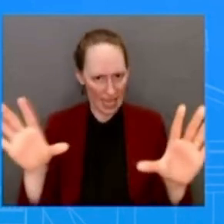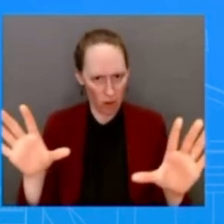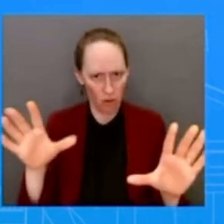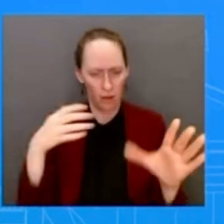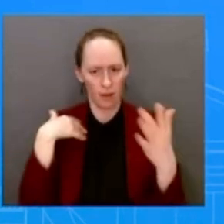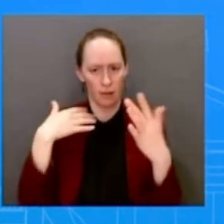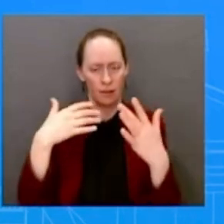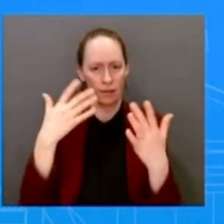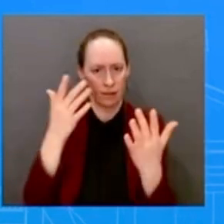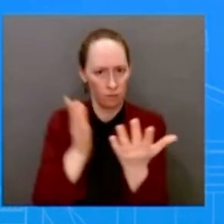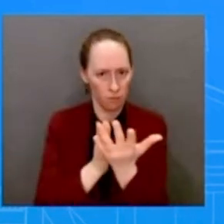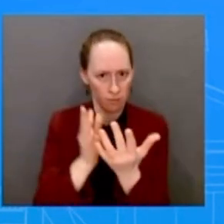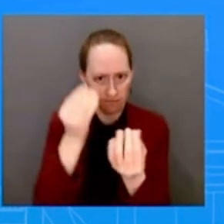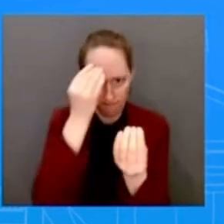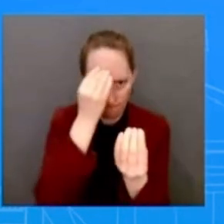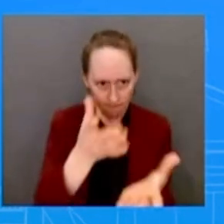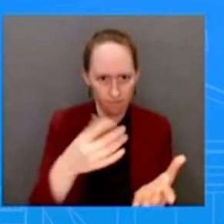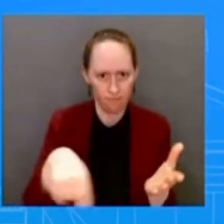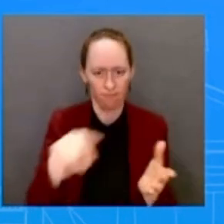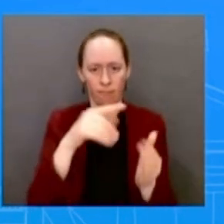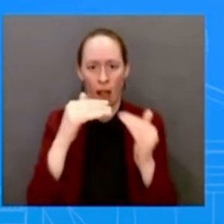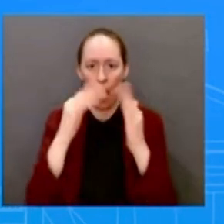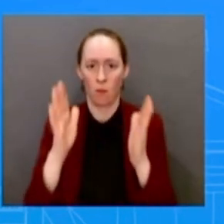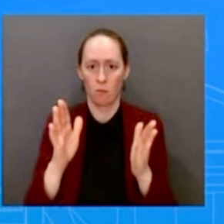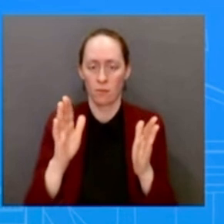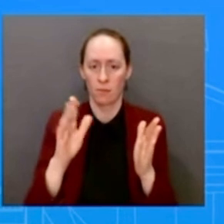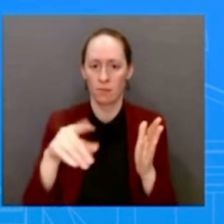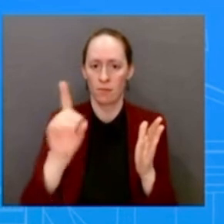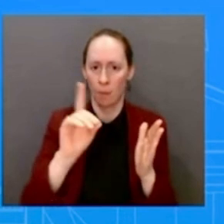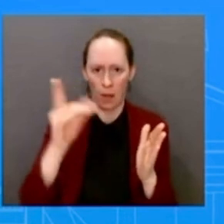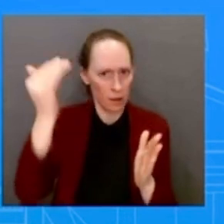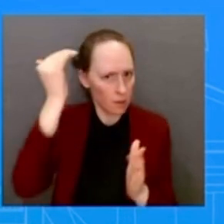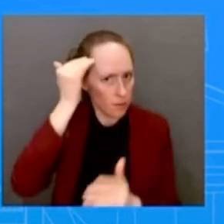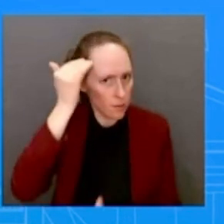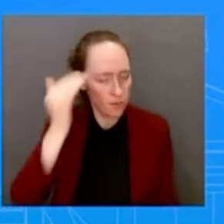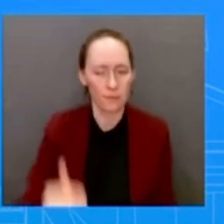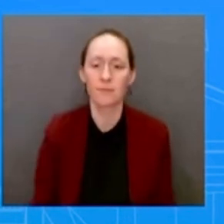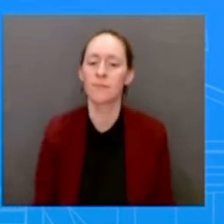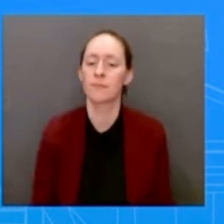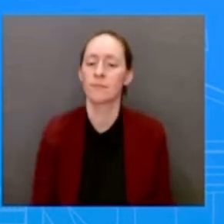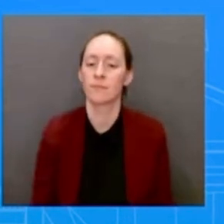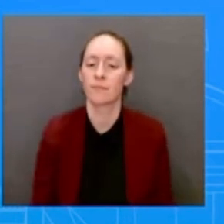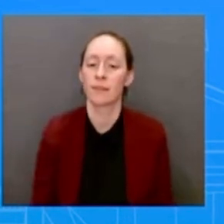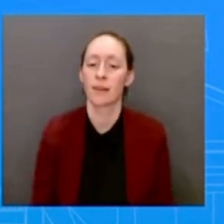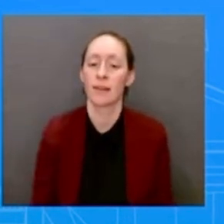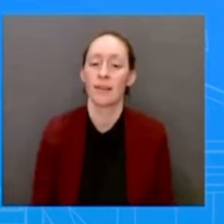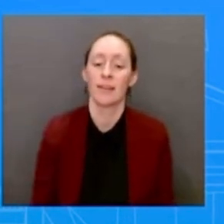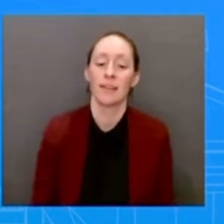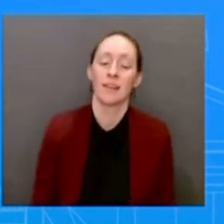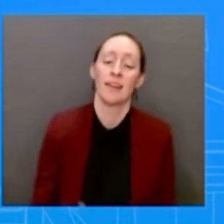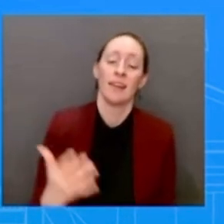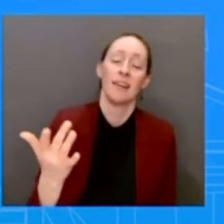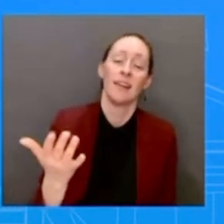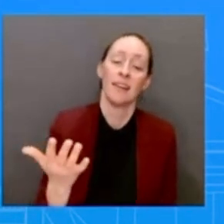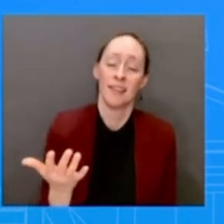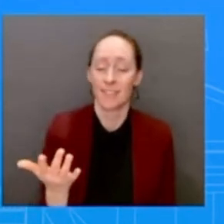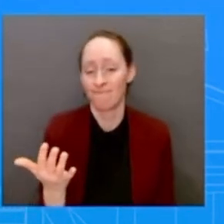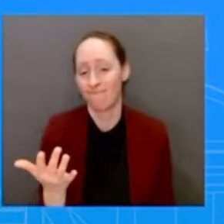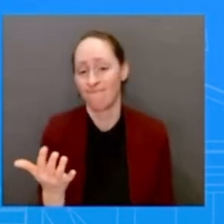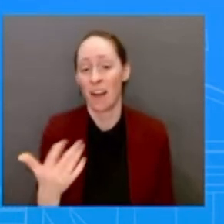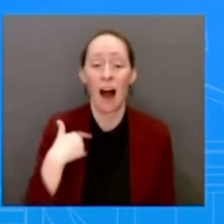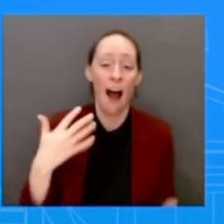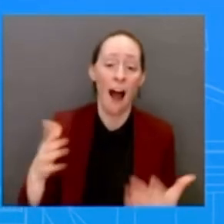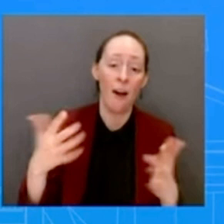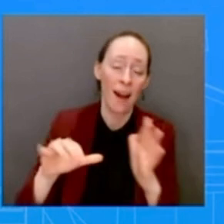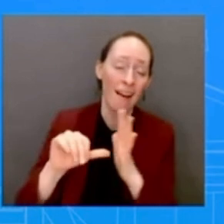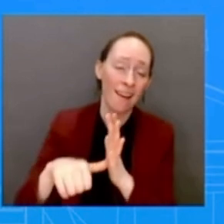And again, I said this to MJ. I remember many of you asking where we were going to go. And I said, we don't